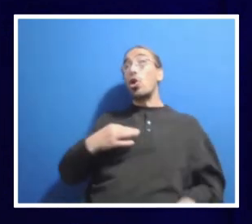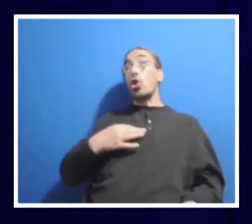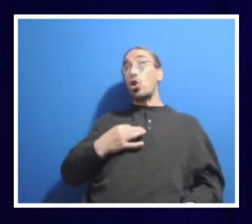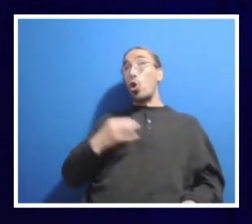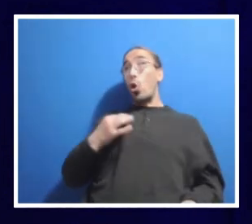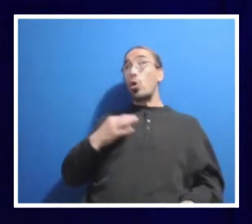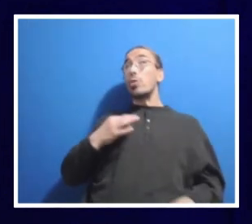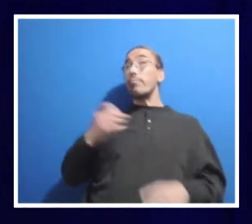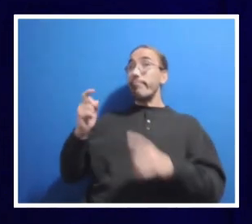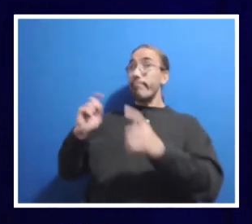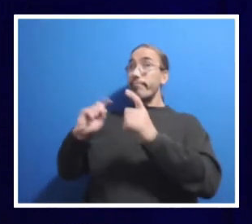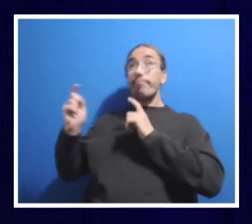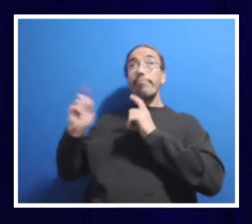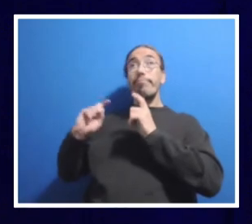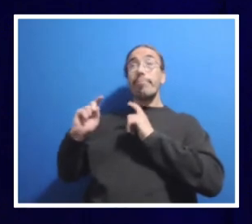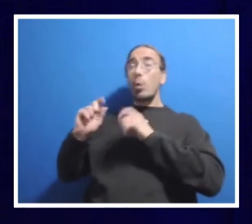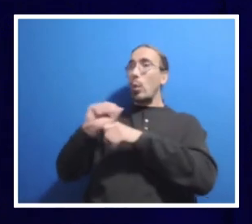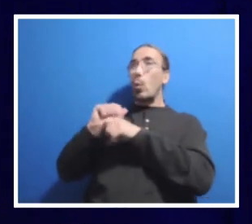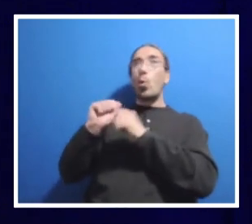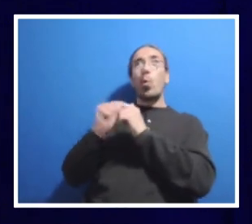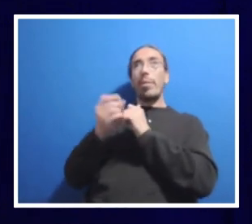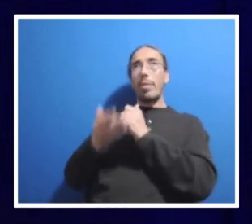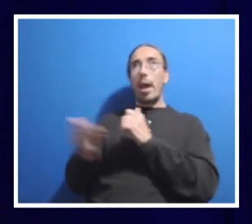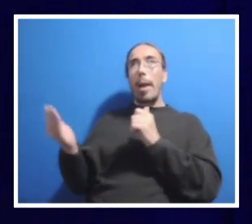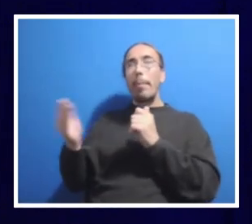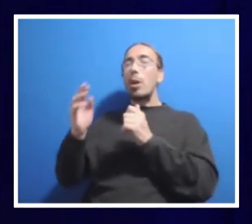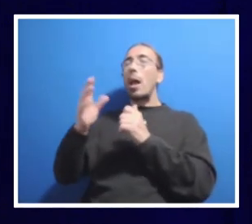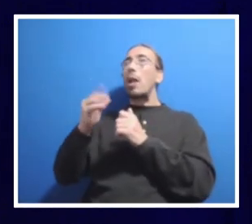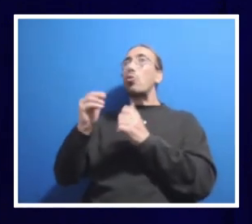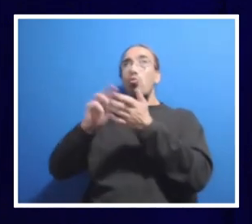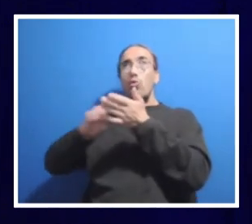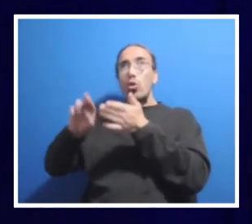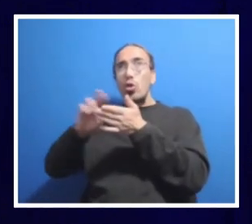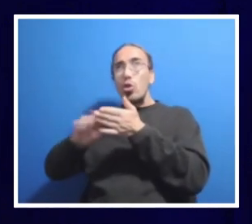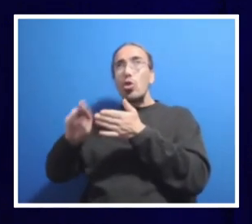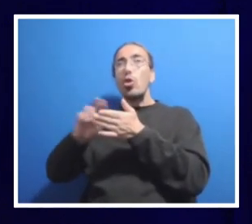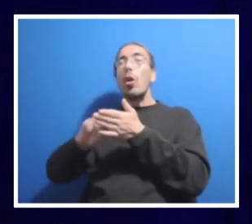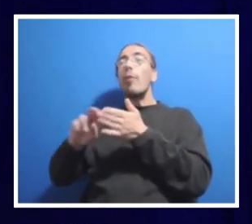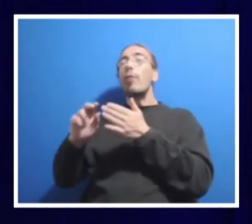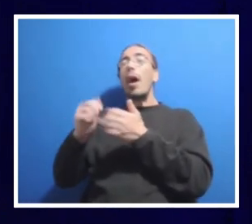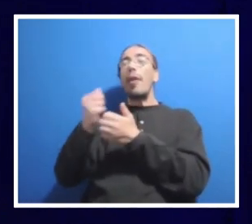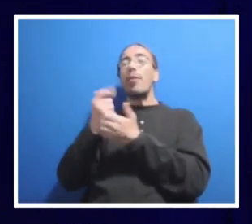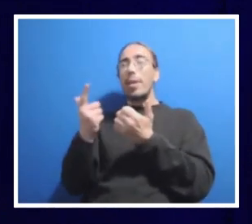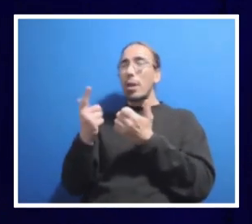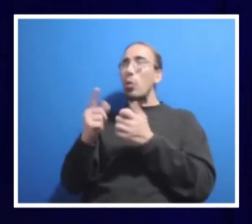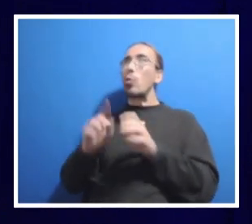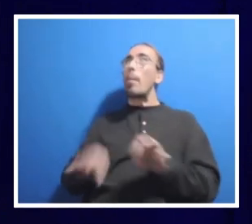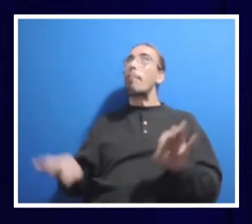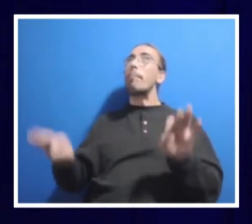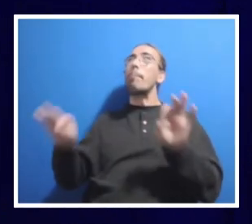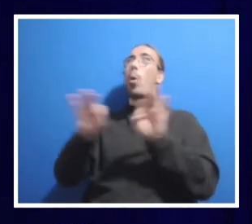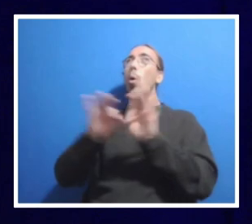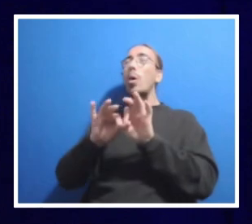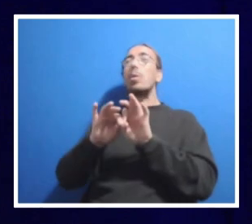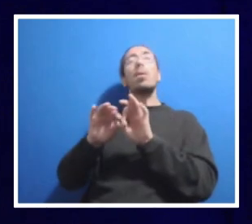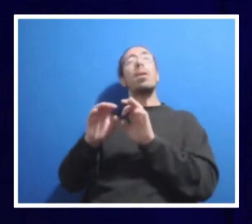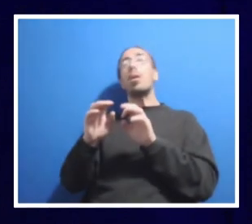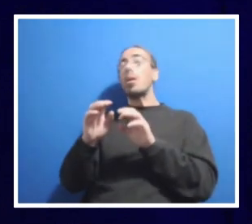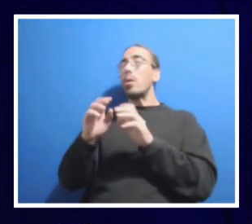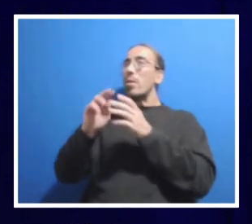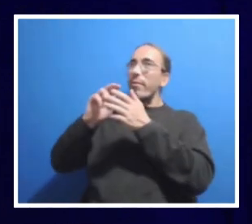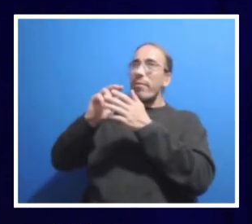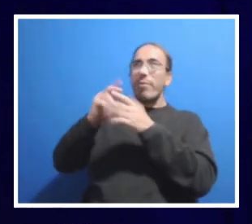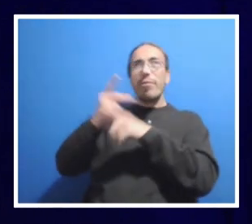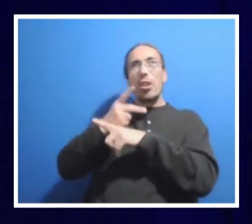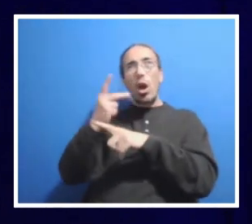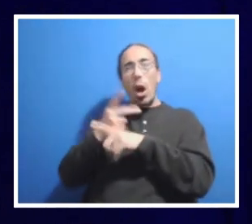work with them, research. But all of those come with strings attached in terms of where we spend it. So I